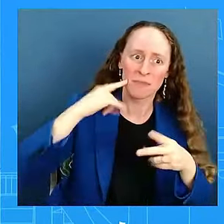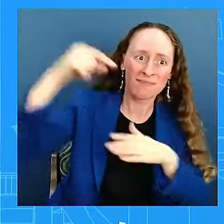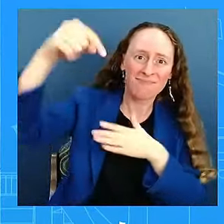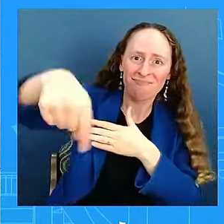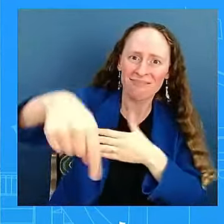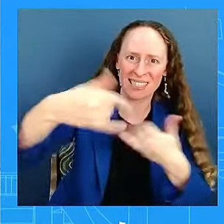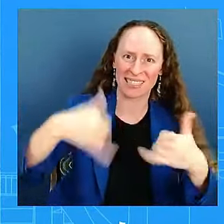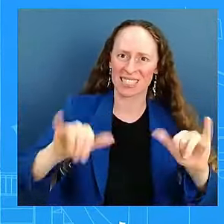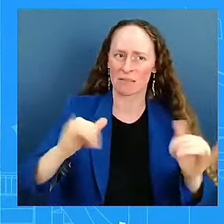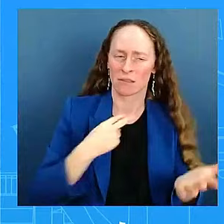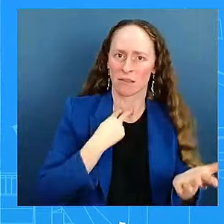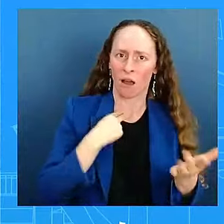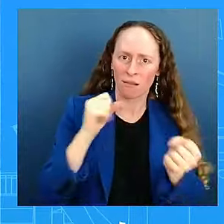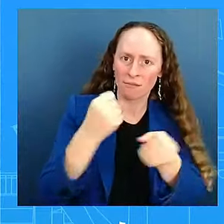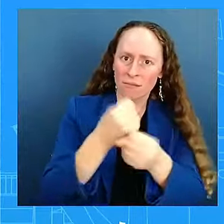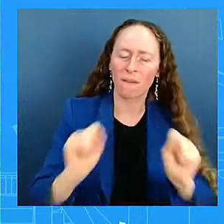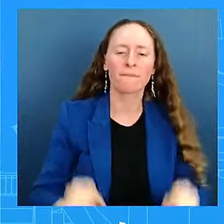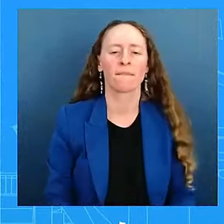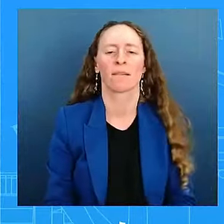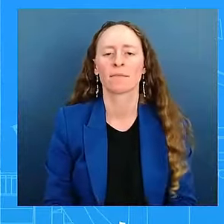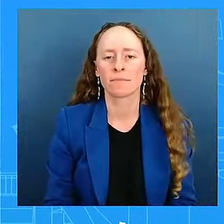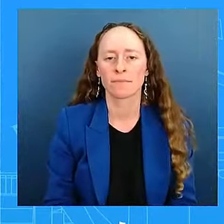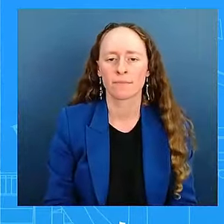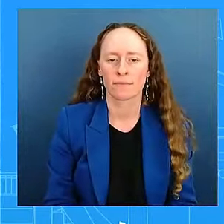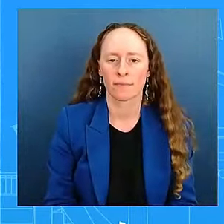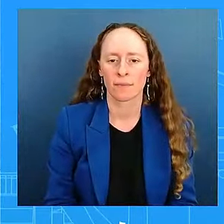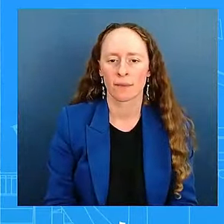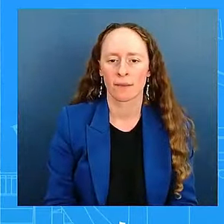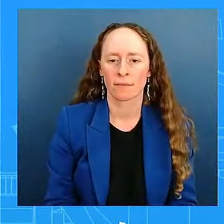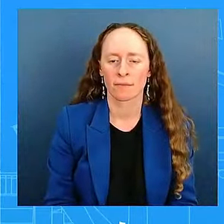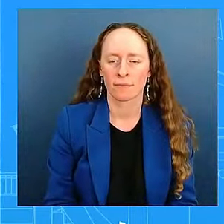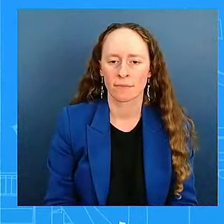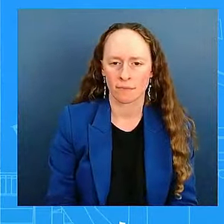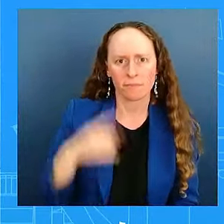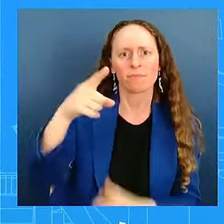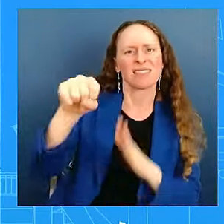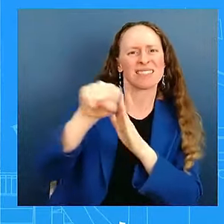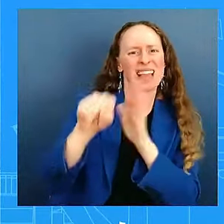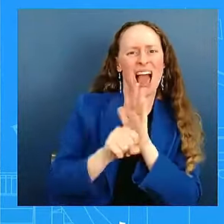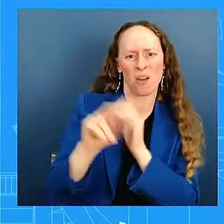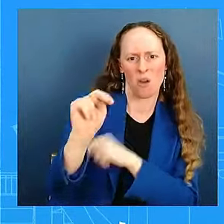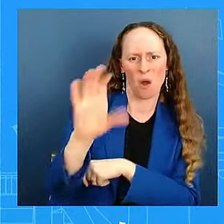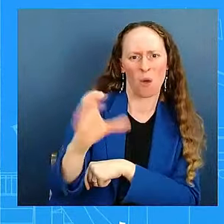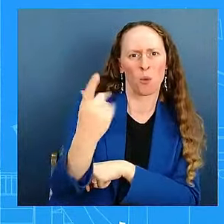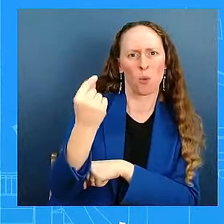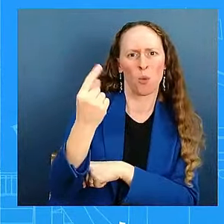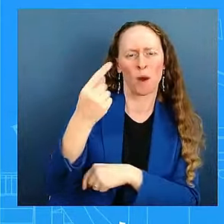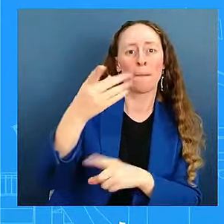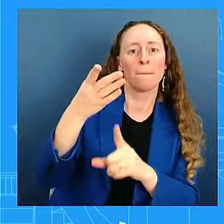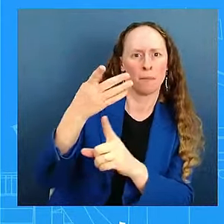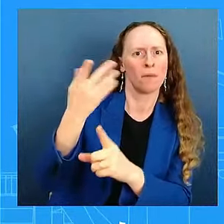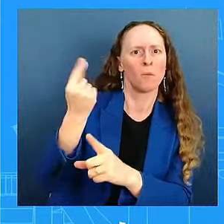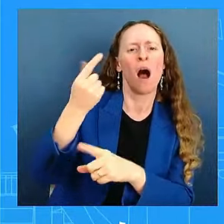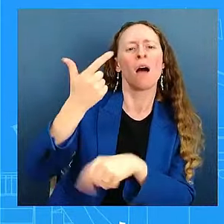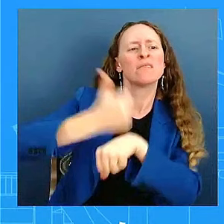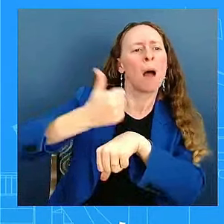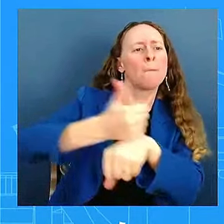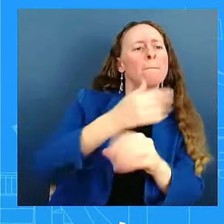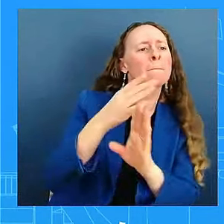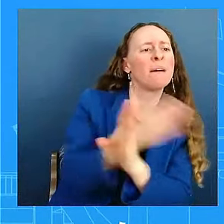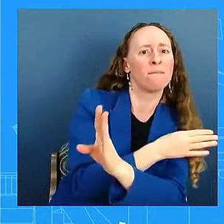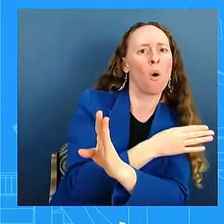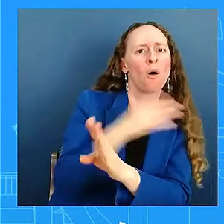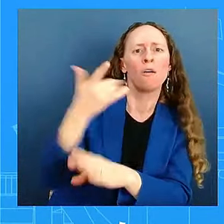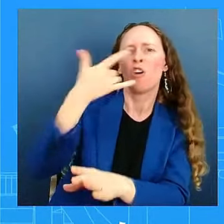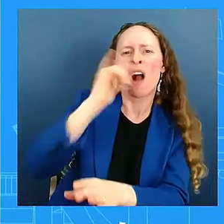in North Carolina before the storm came? Like, what was the federal presence there emergency-wise? I don't have the specific numbers of